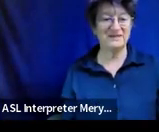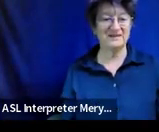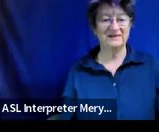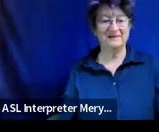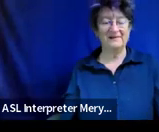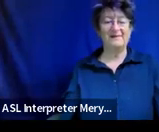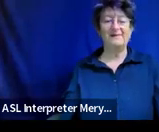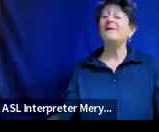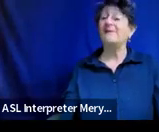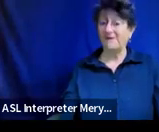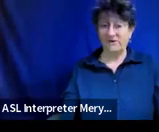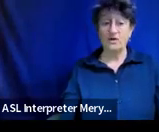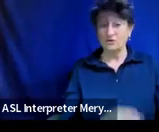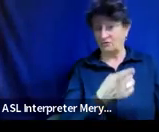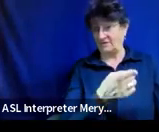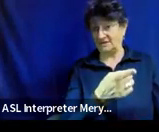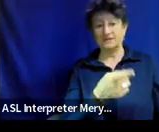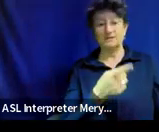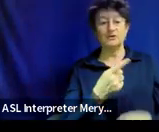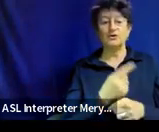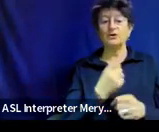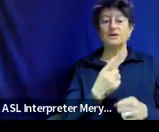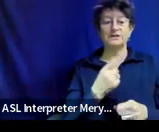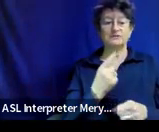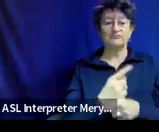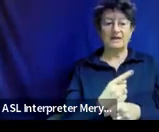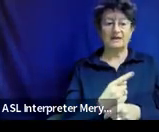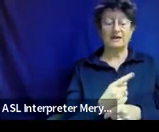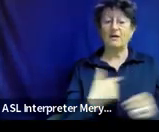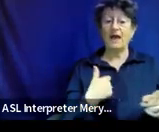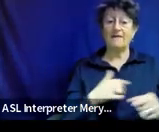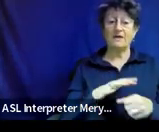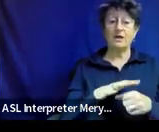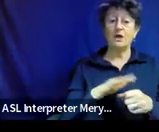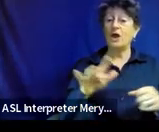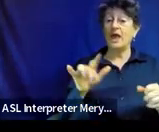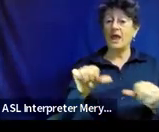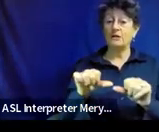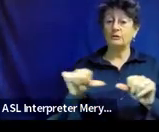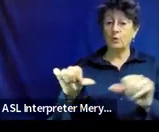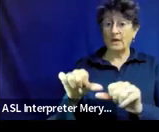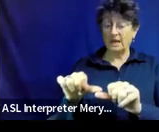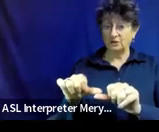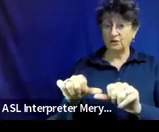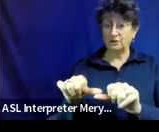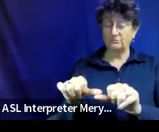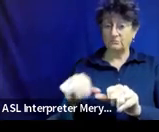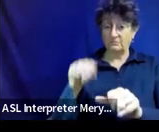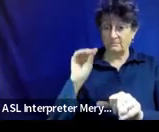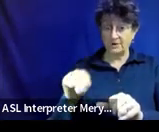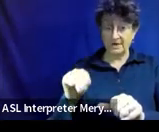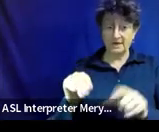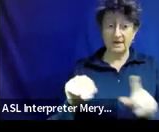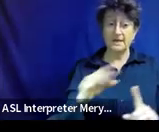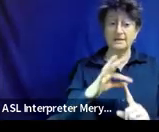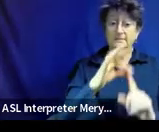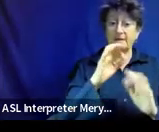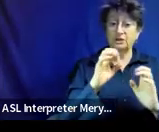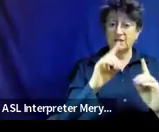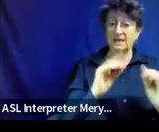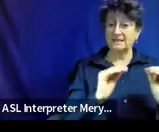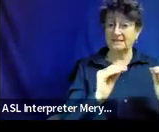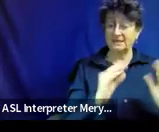So instead, it might look something like this. We have that location filled in. We have the special ed teacher being responsible.